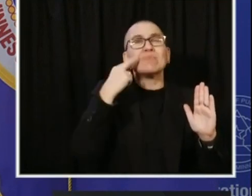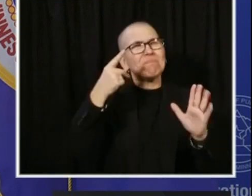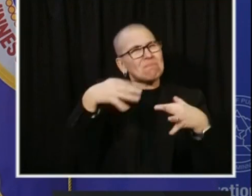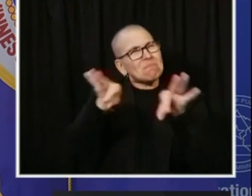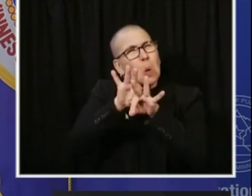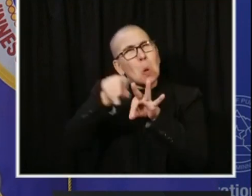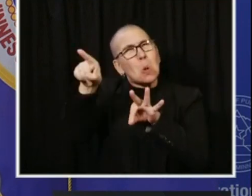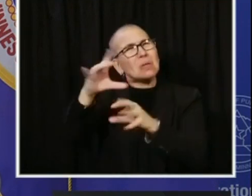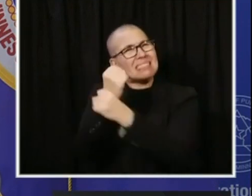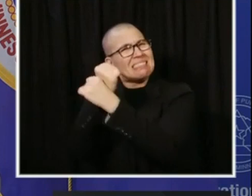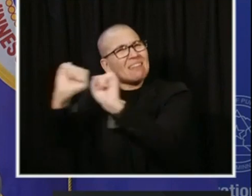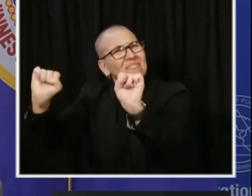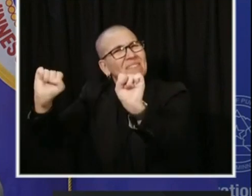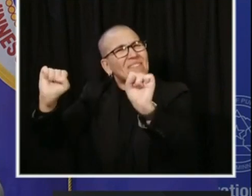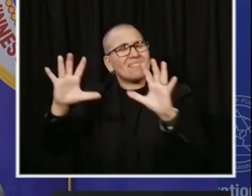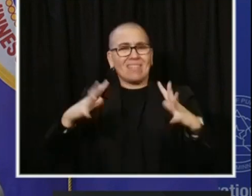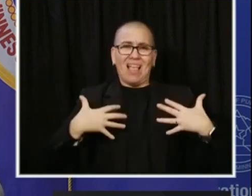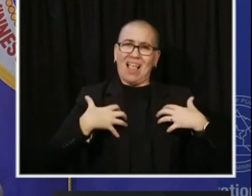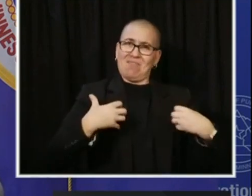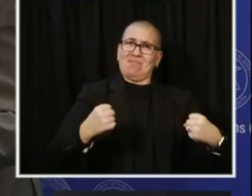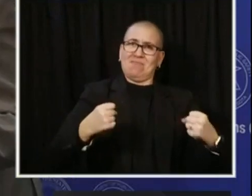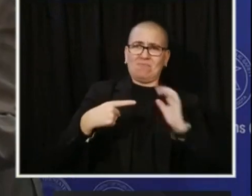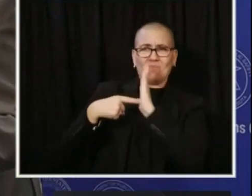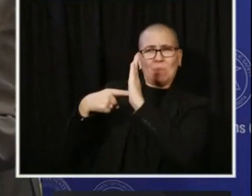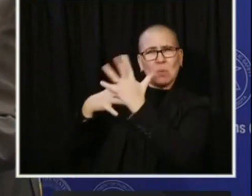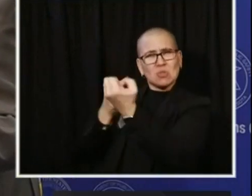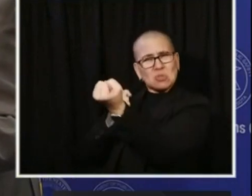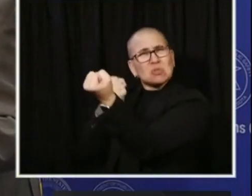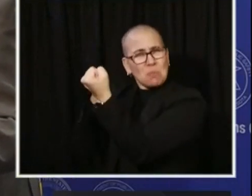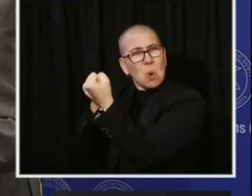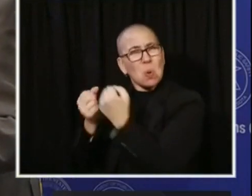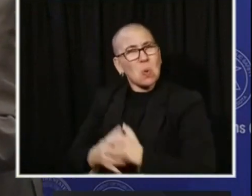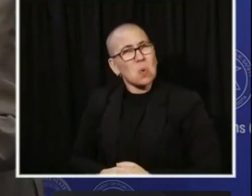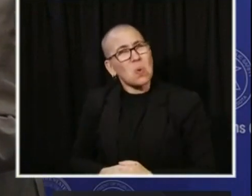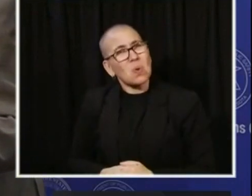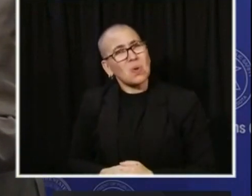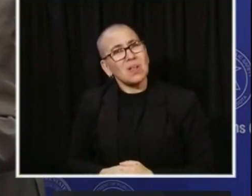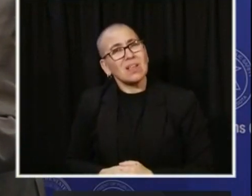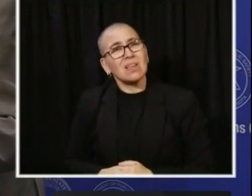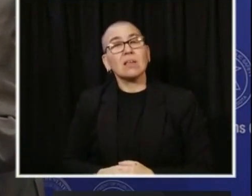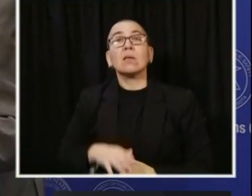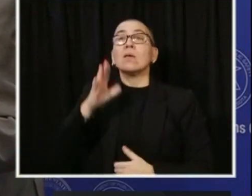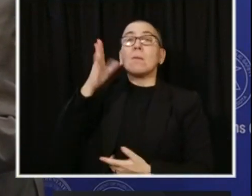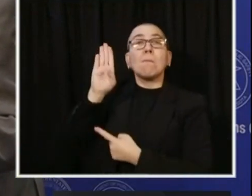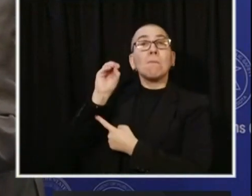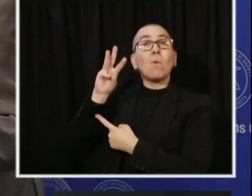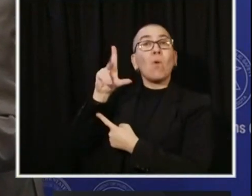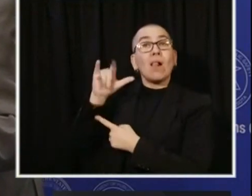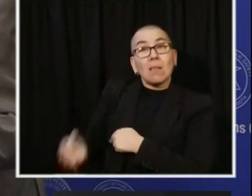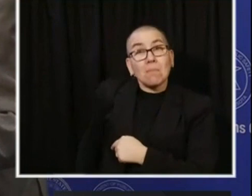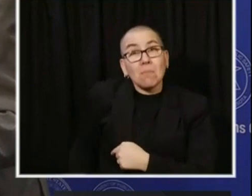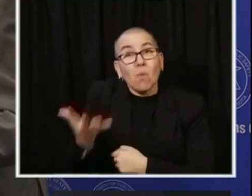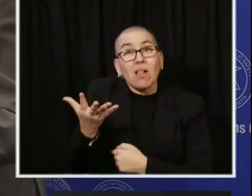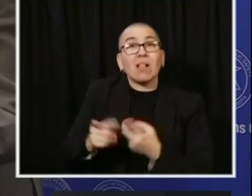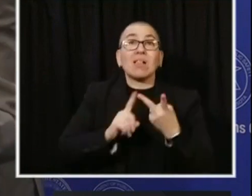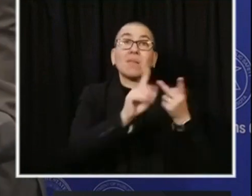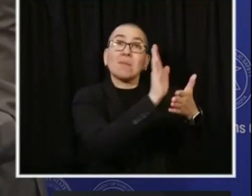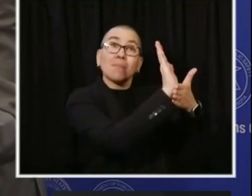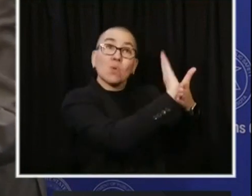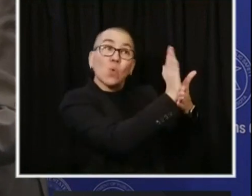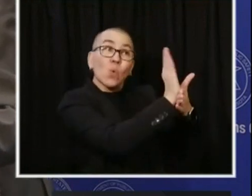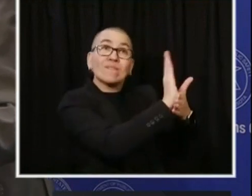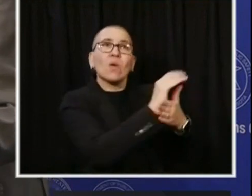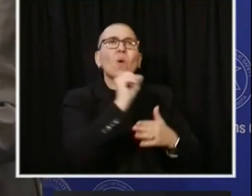supports them on this. Let's not let it get back up again. Bowling alleys, movie theaters, other indoor entertainment, 25%,